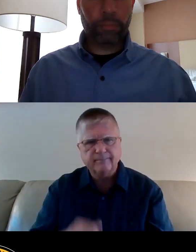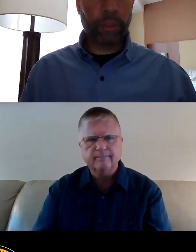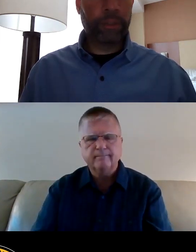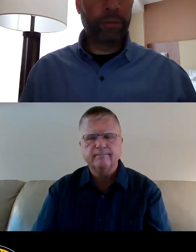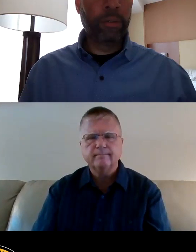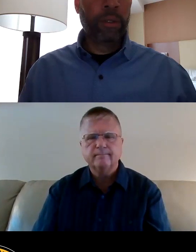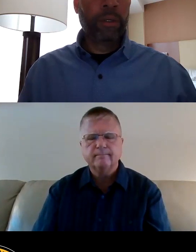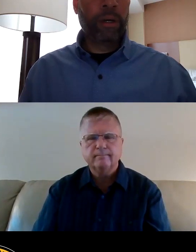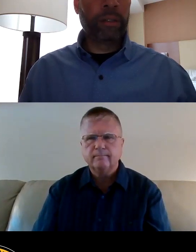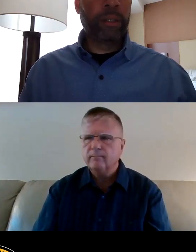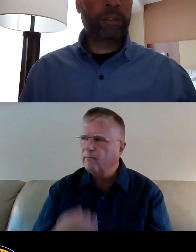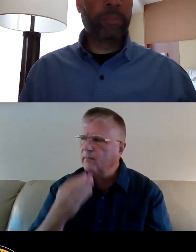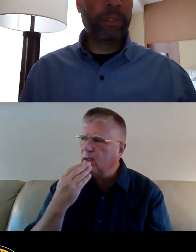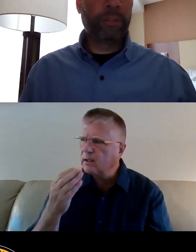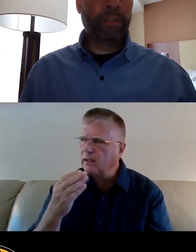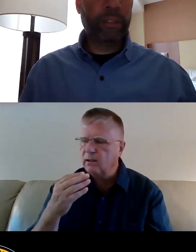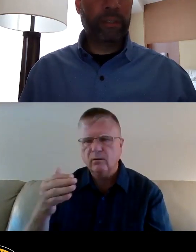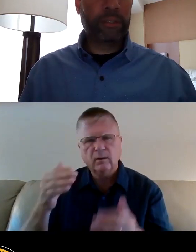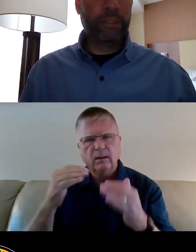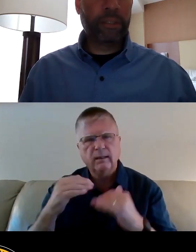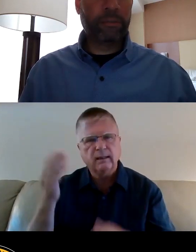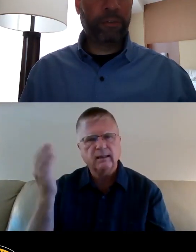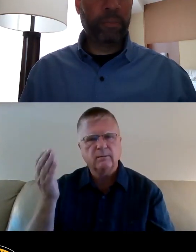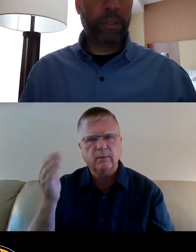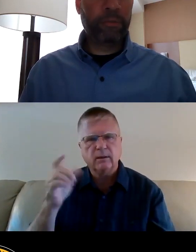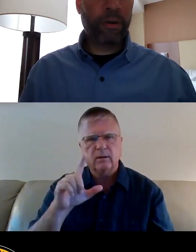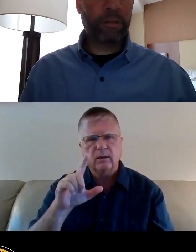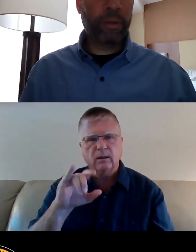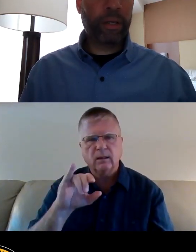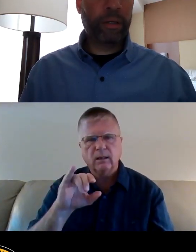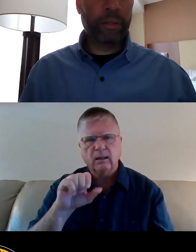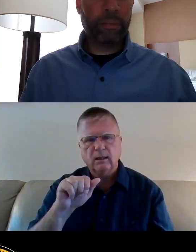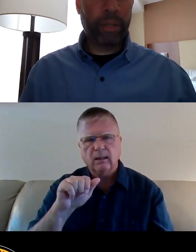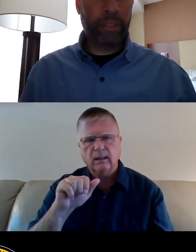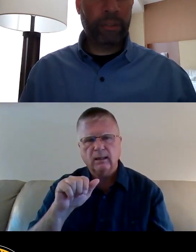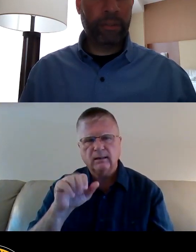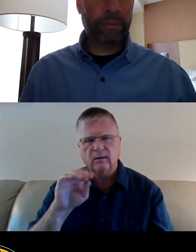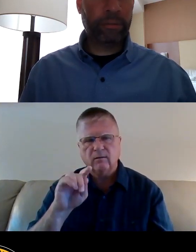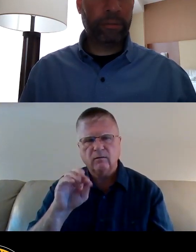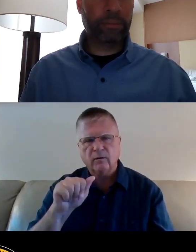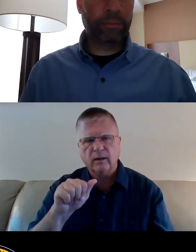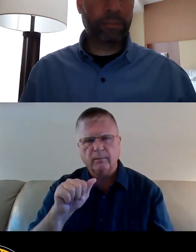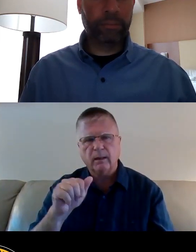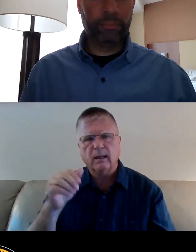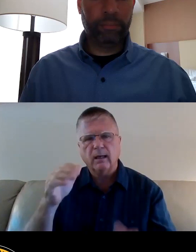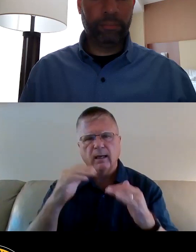Thank you. Our next speaker is Lisa Freeman followed by Erica Payne.